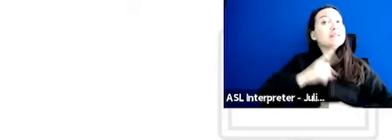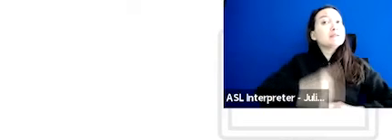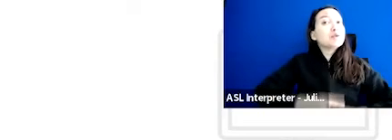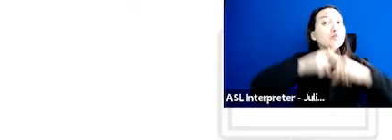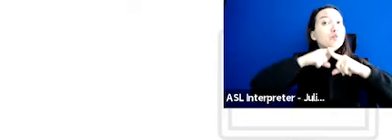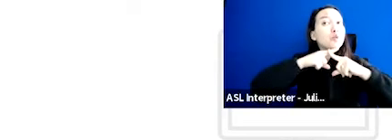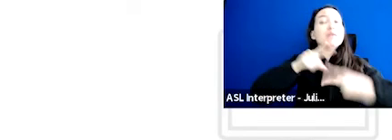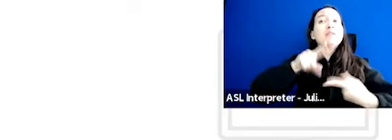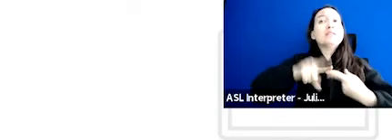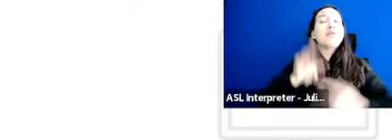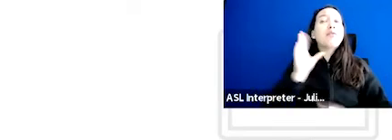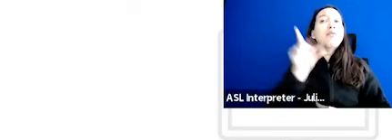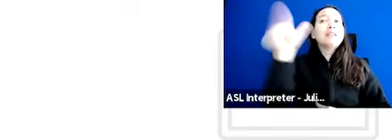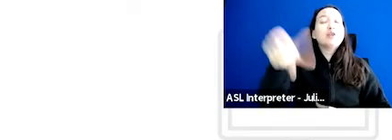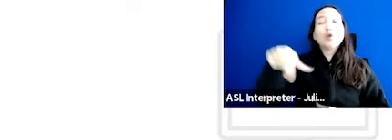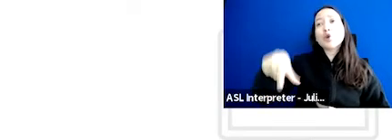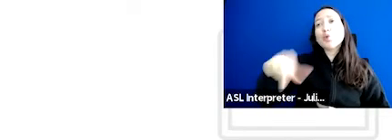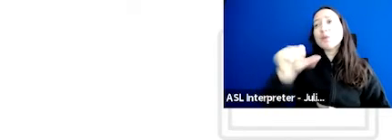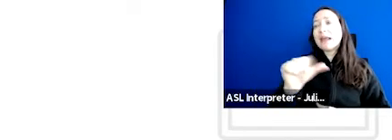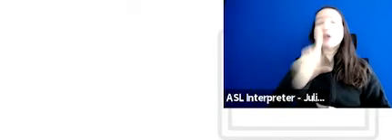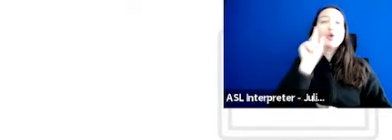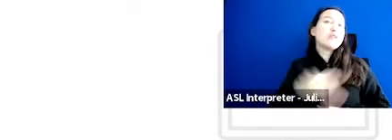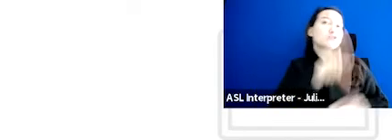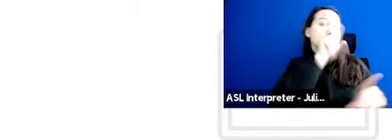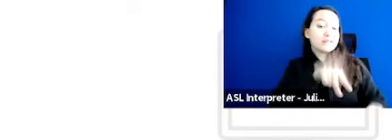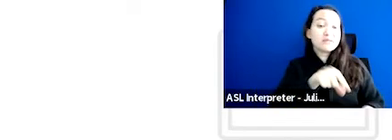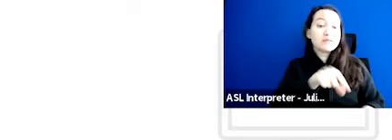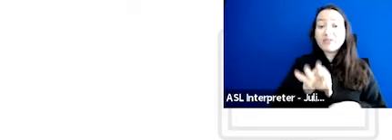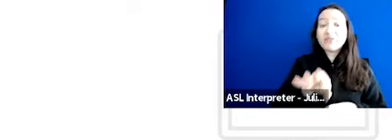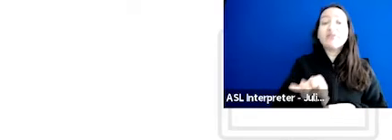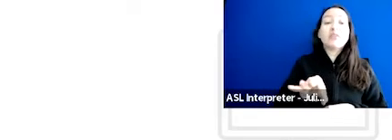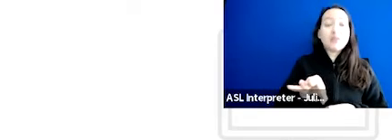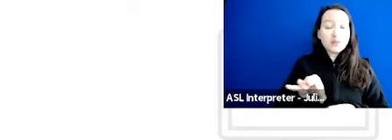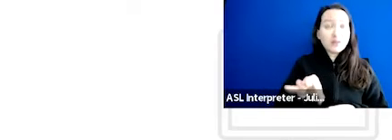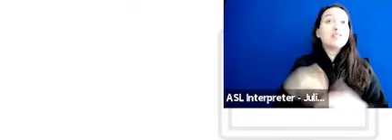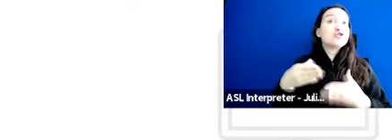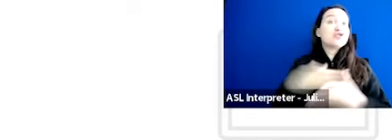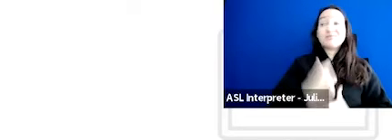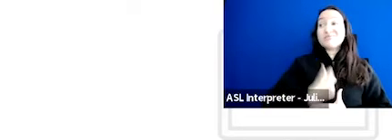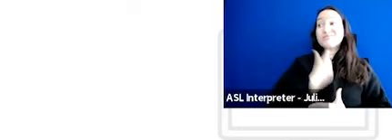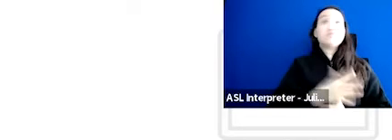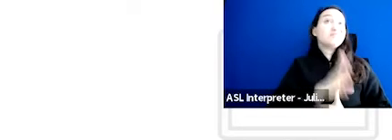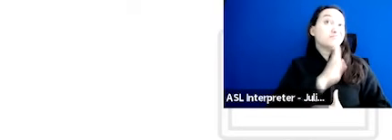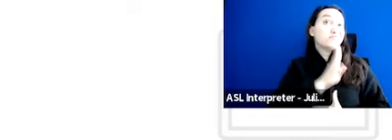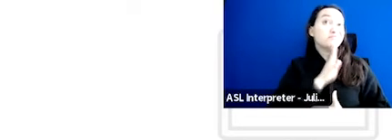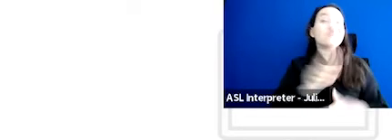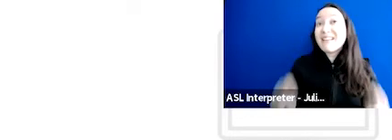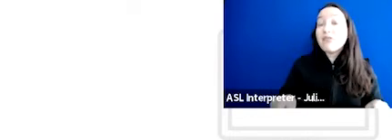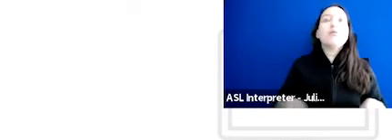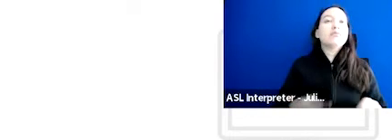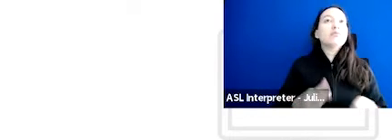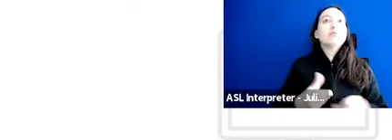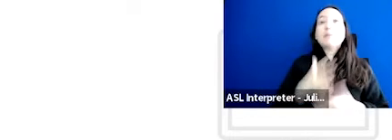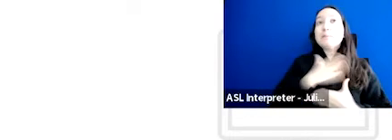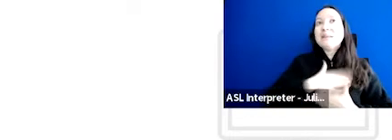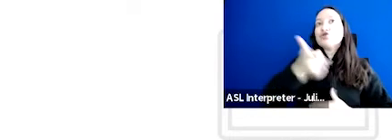any Q&A moments or we have any moments that we're asking if folks want to share out loud. But other than that, please keep yourselves